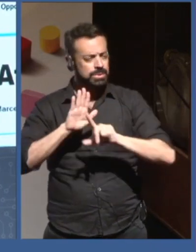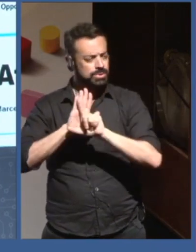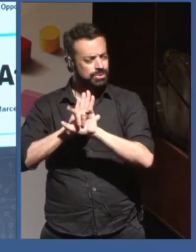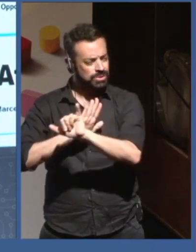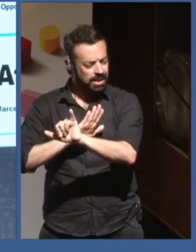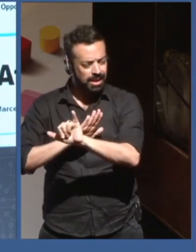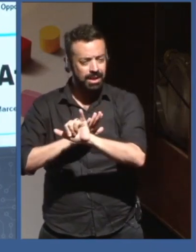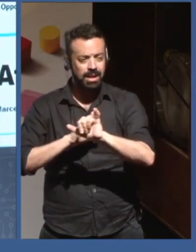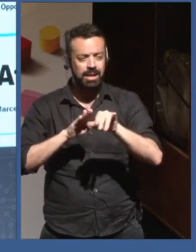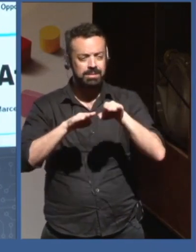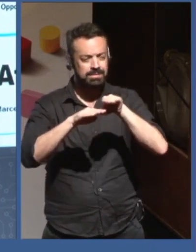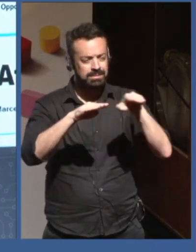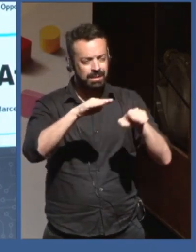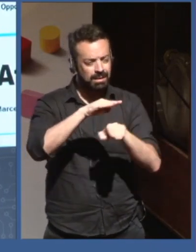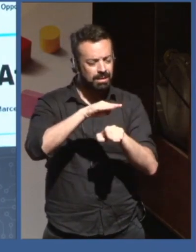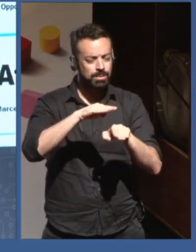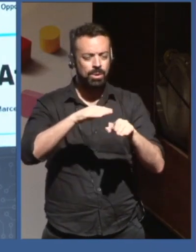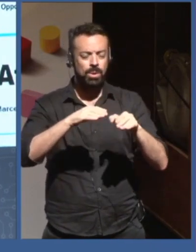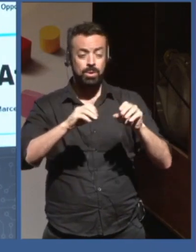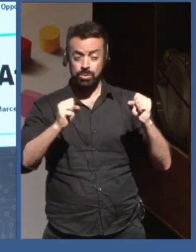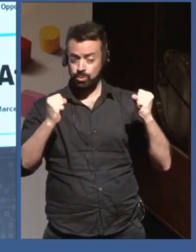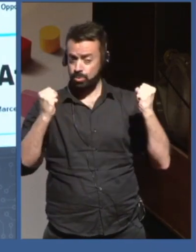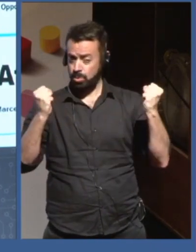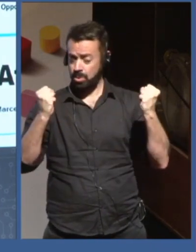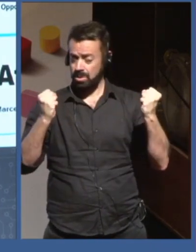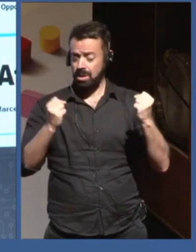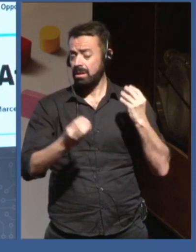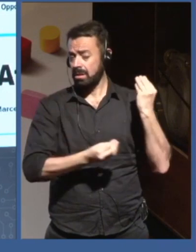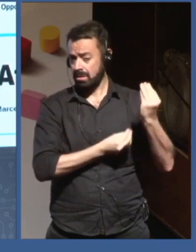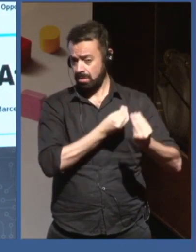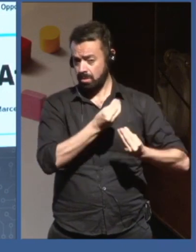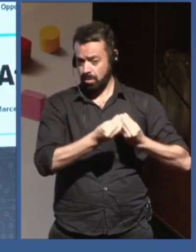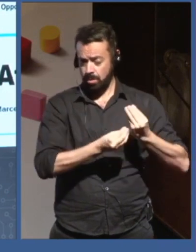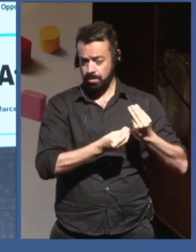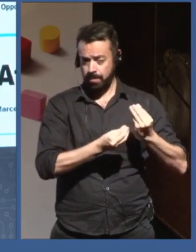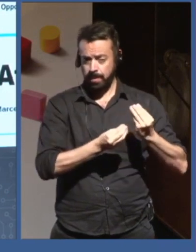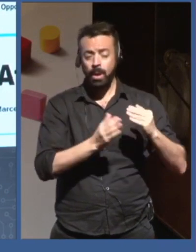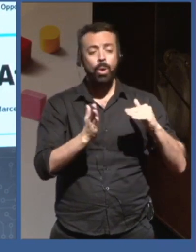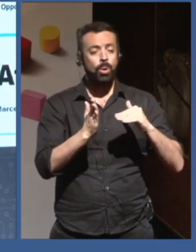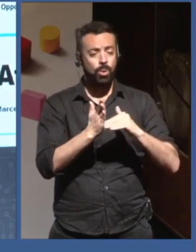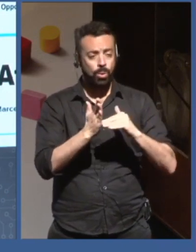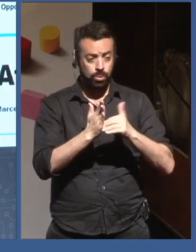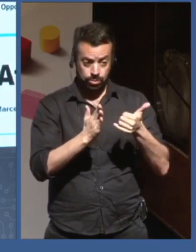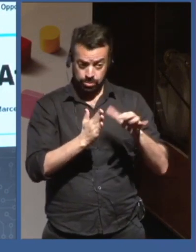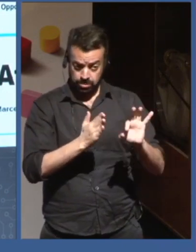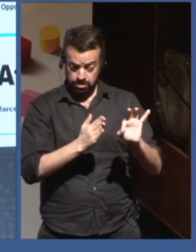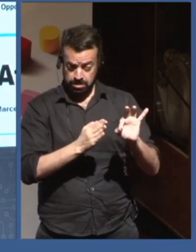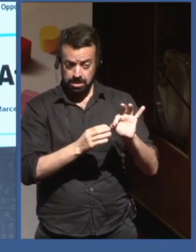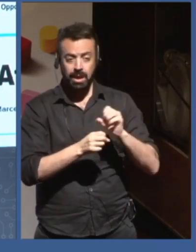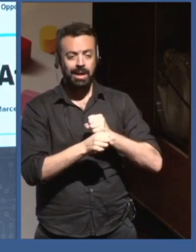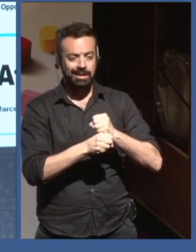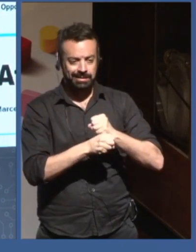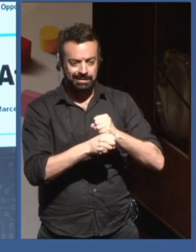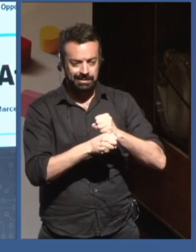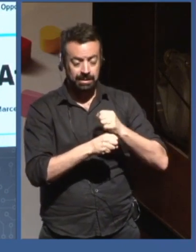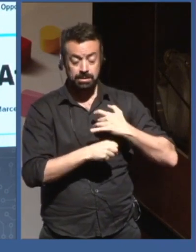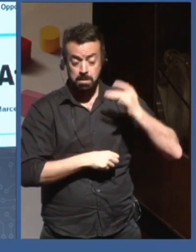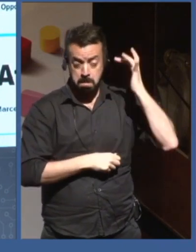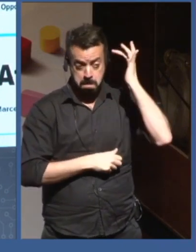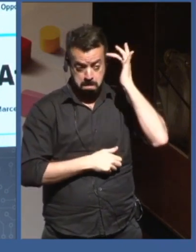forth. And so over the past 10 years, there has been a maturation in the field.